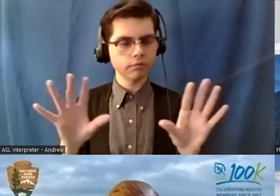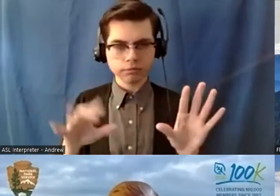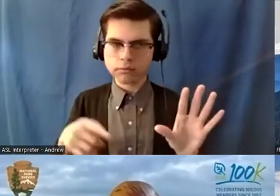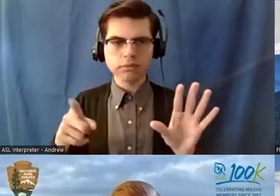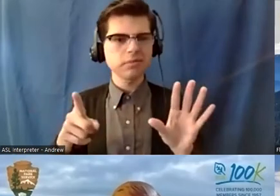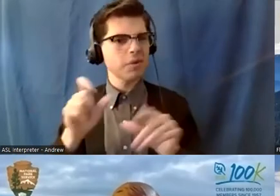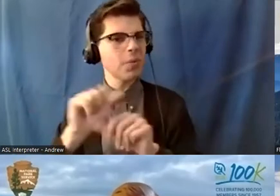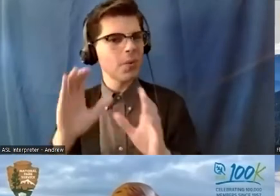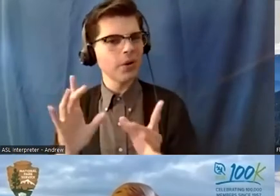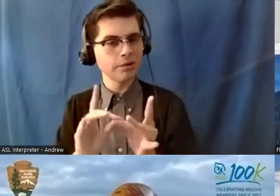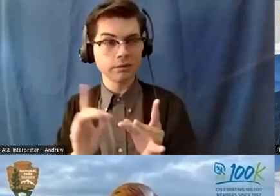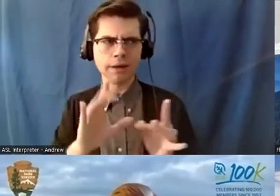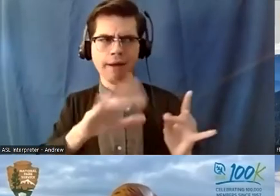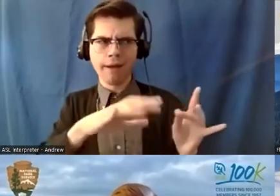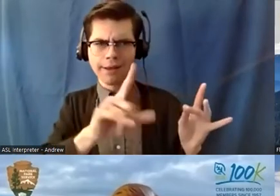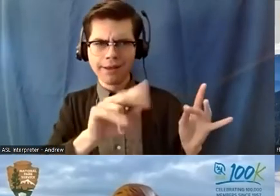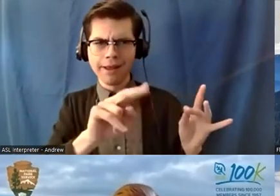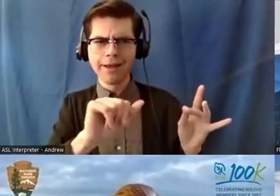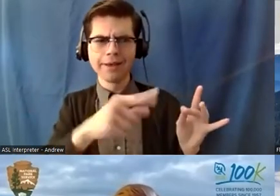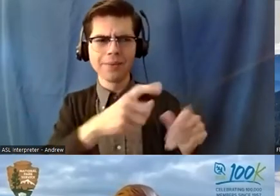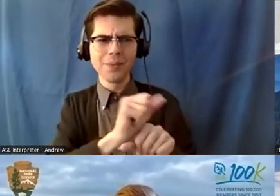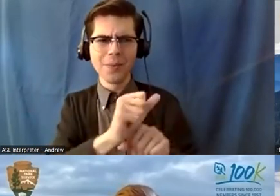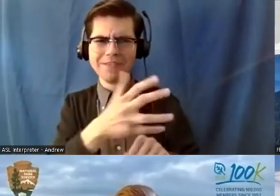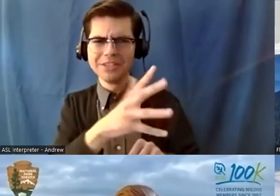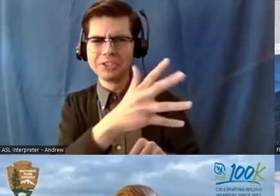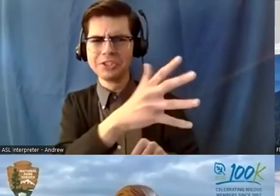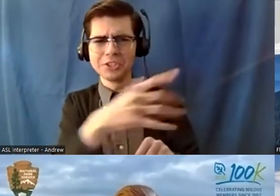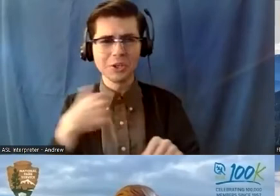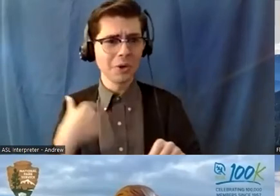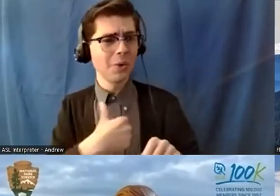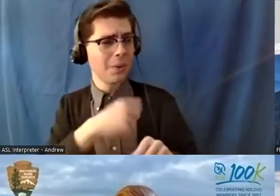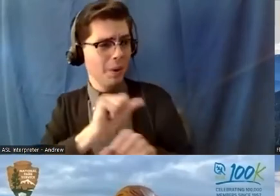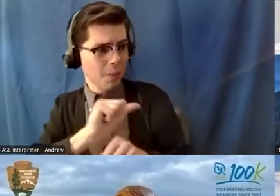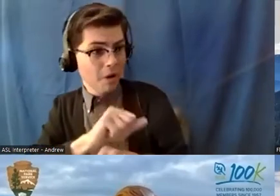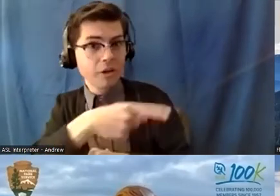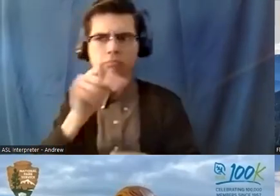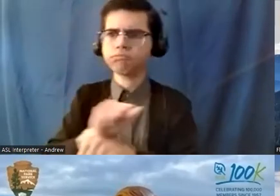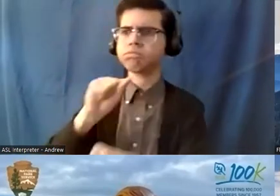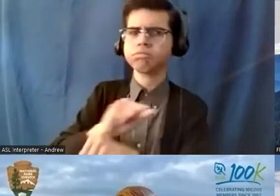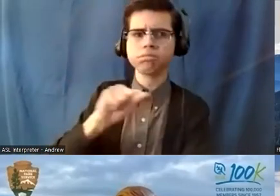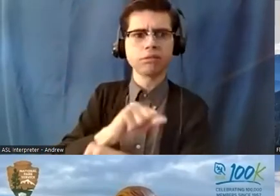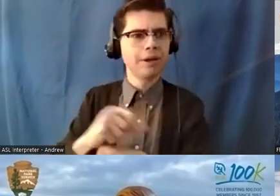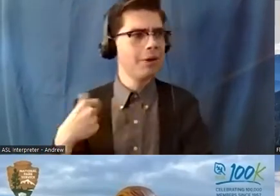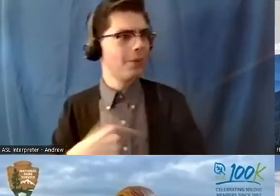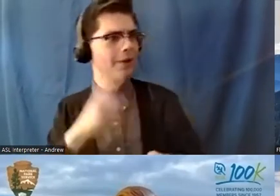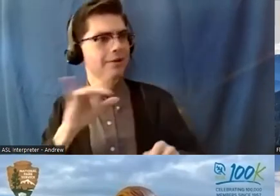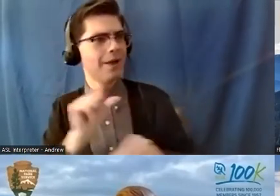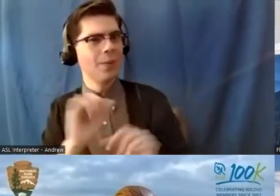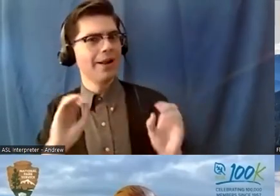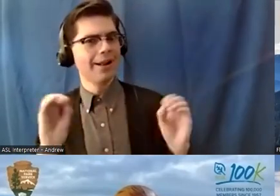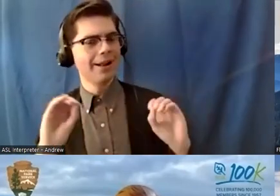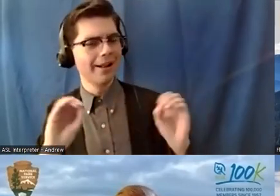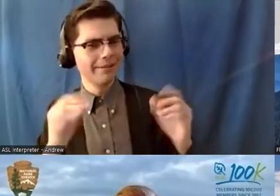hard you're making the rest of us look bad so that was it was recognized but uh it didn't